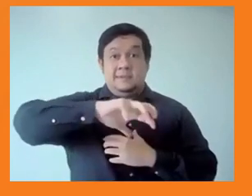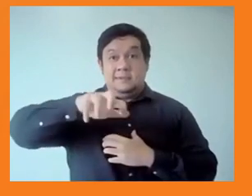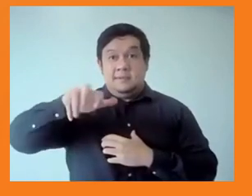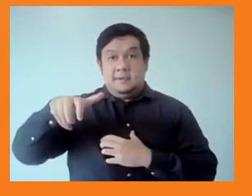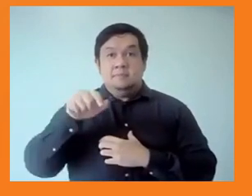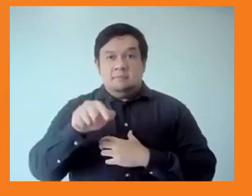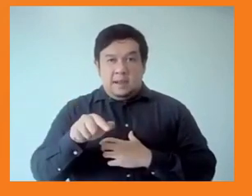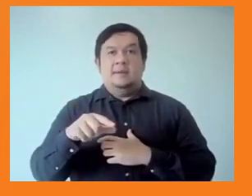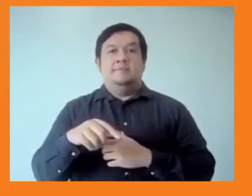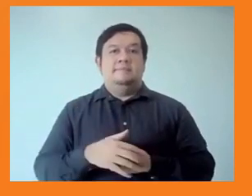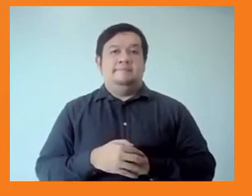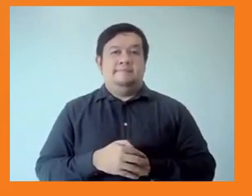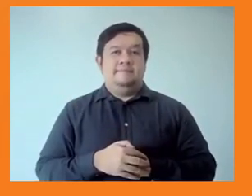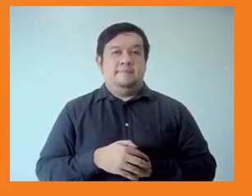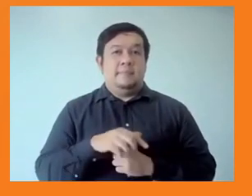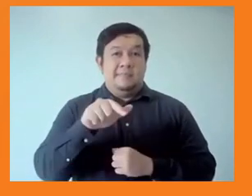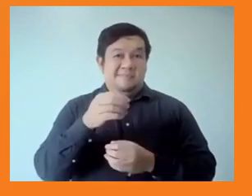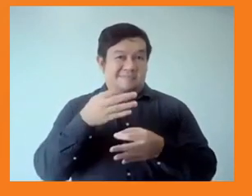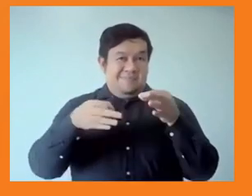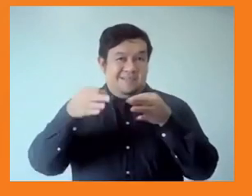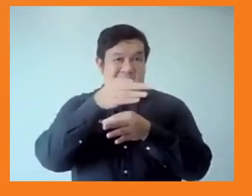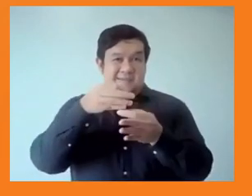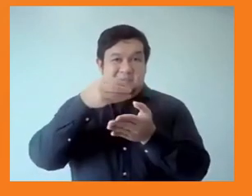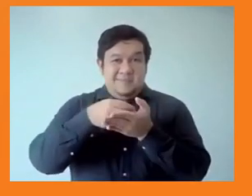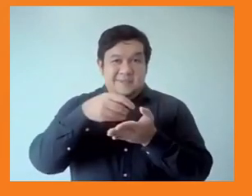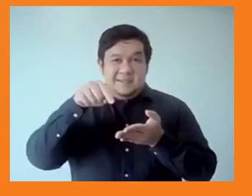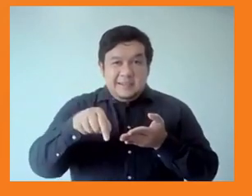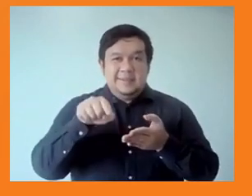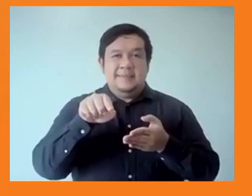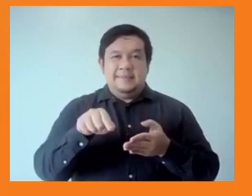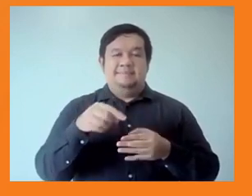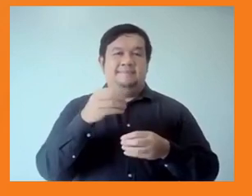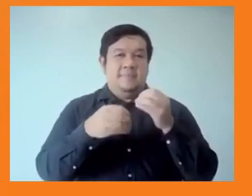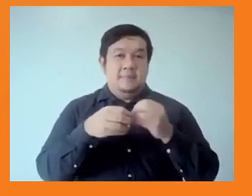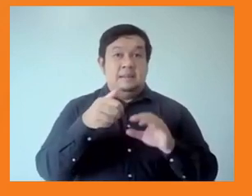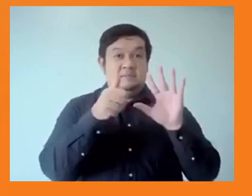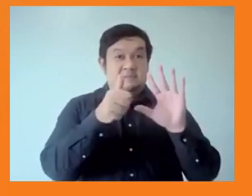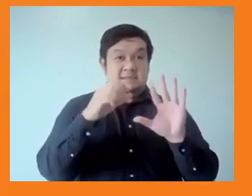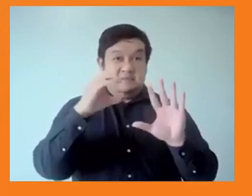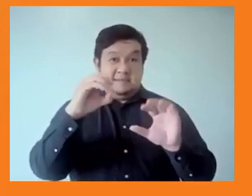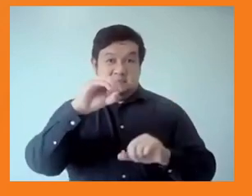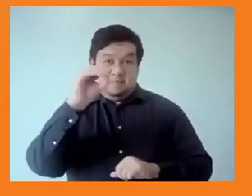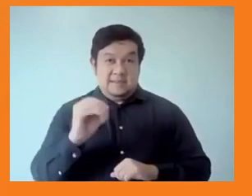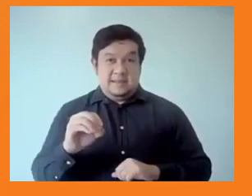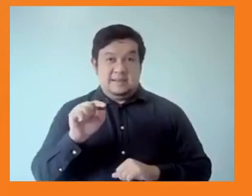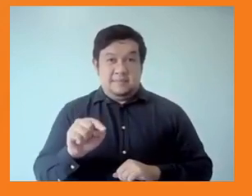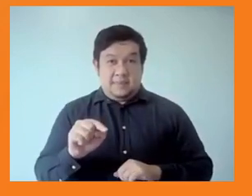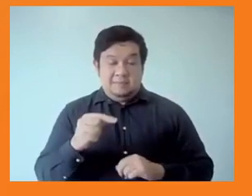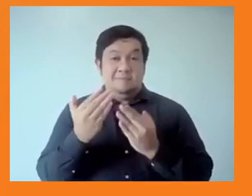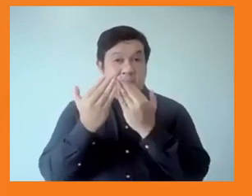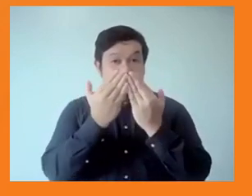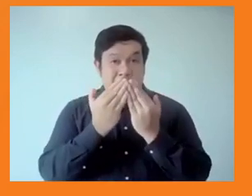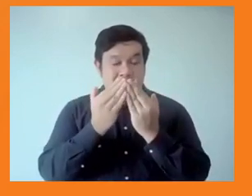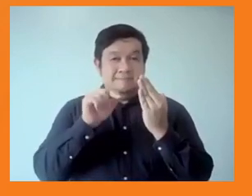and social protection. And 60% cut the education share during that period as well. This